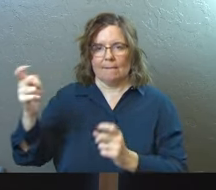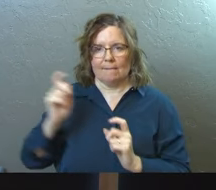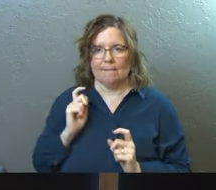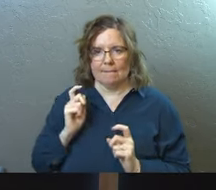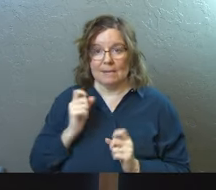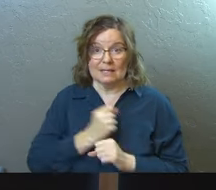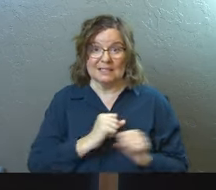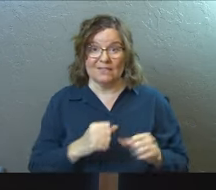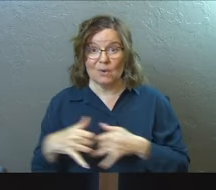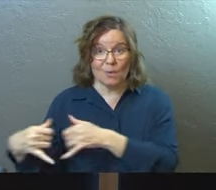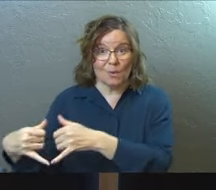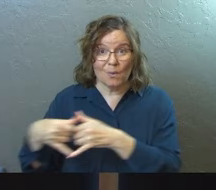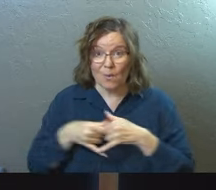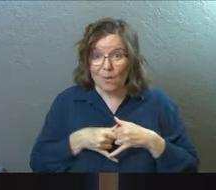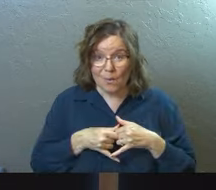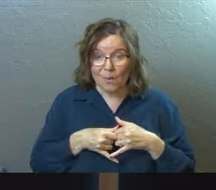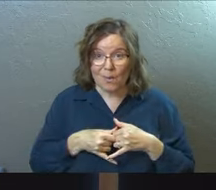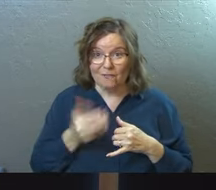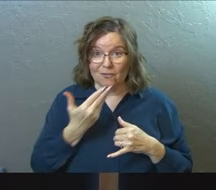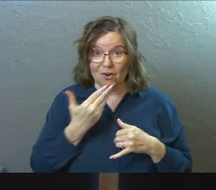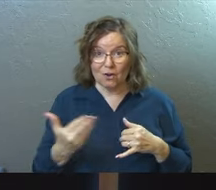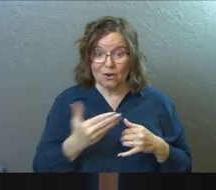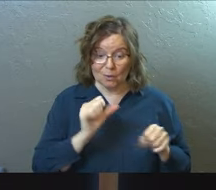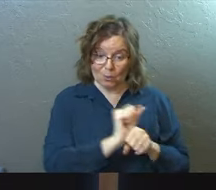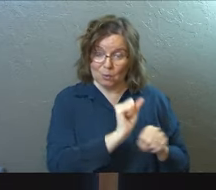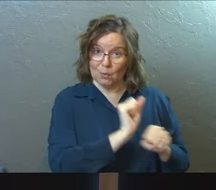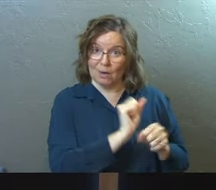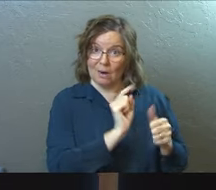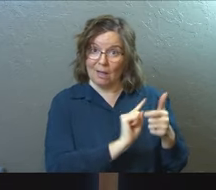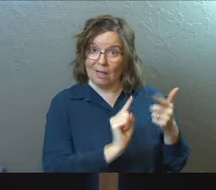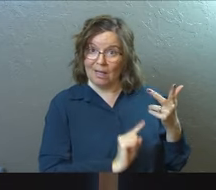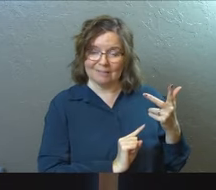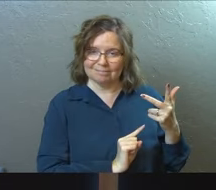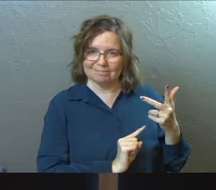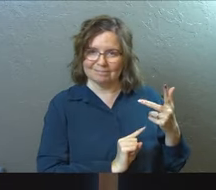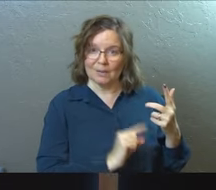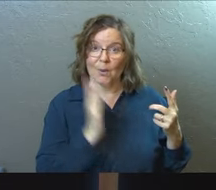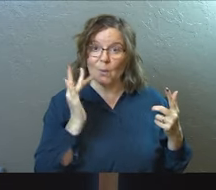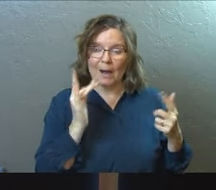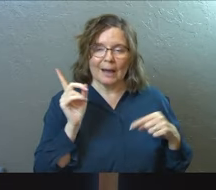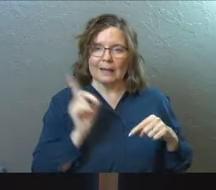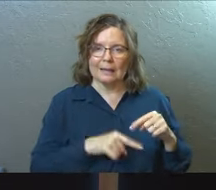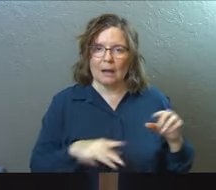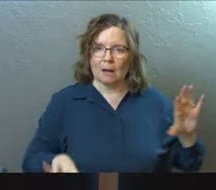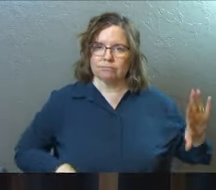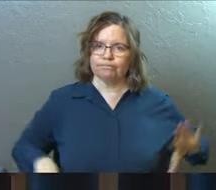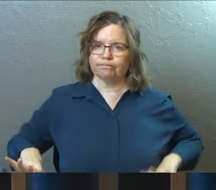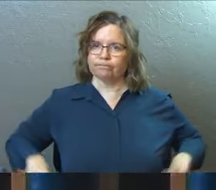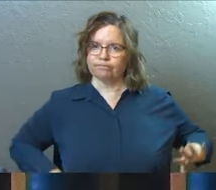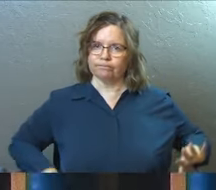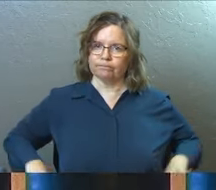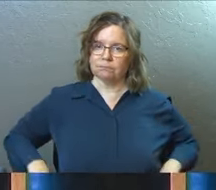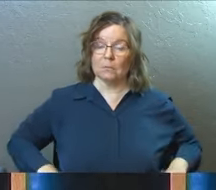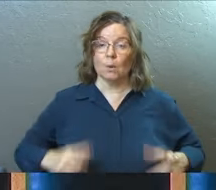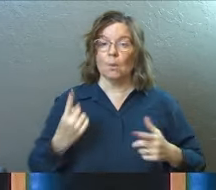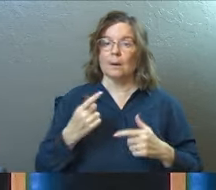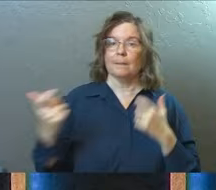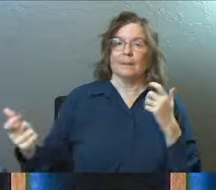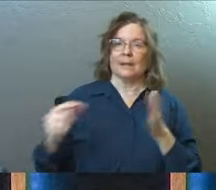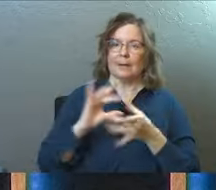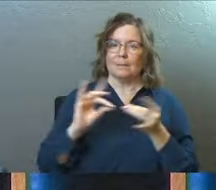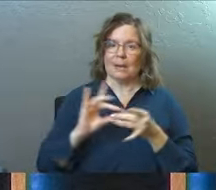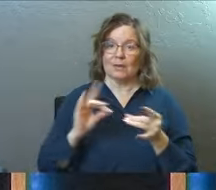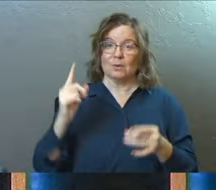Salvation is not a reward for the good things that we have done. So none of us can boast about it. Again, this is one of those big